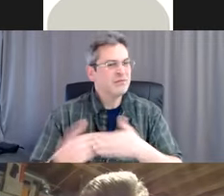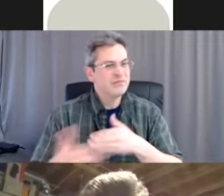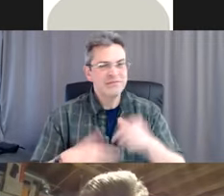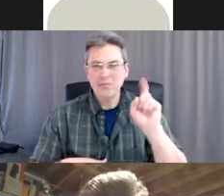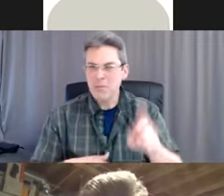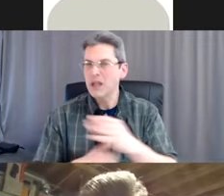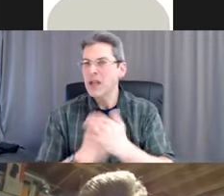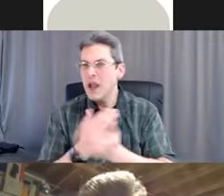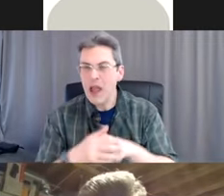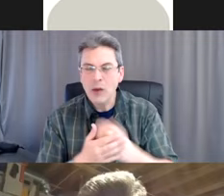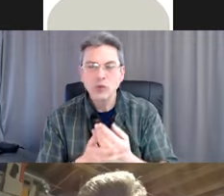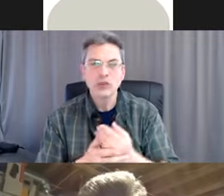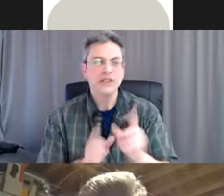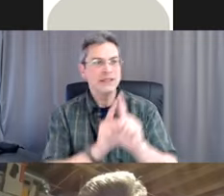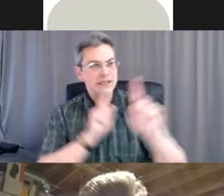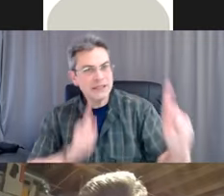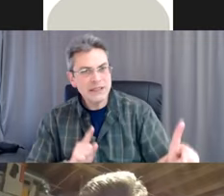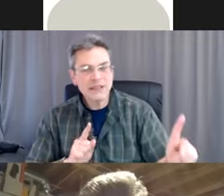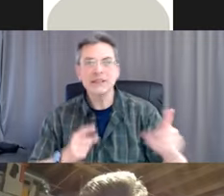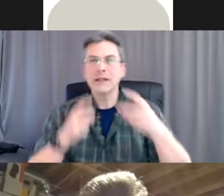all of those types of things.